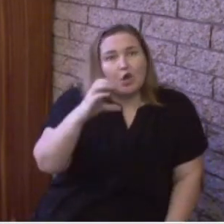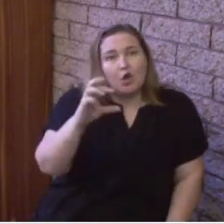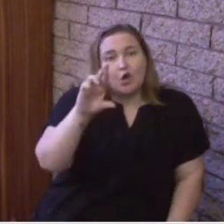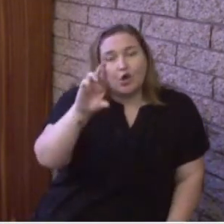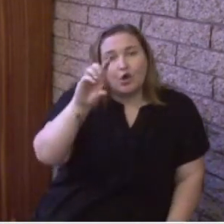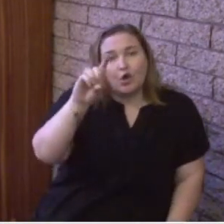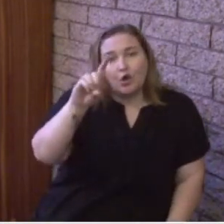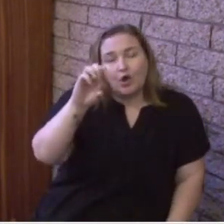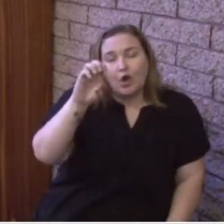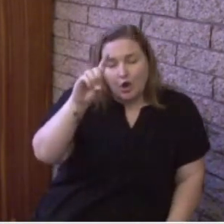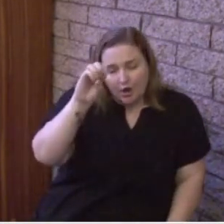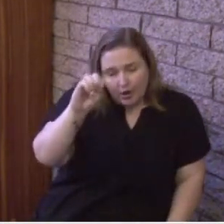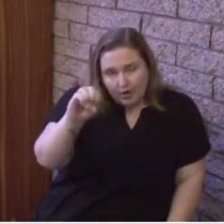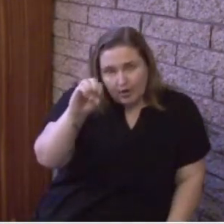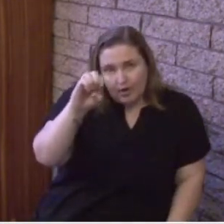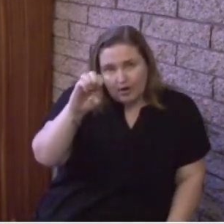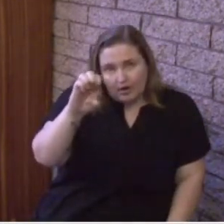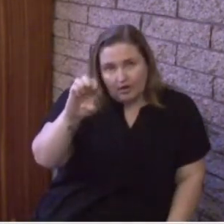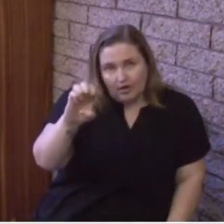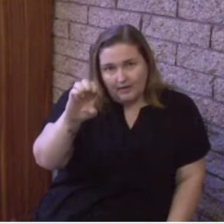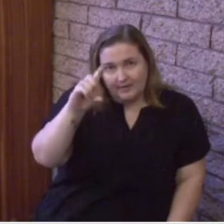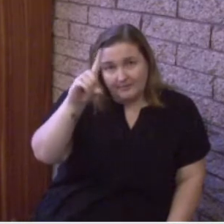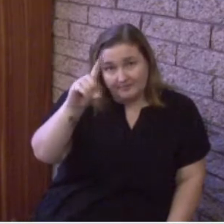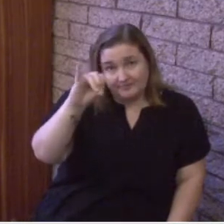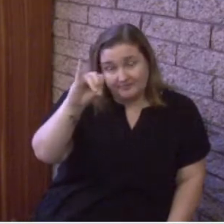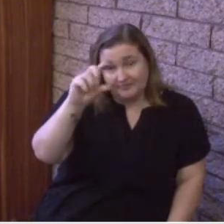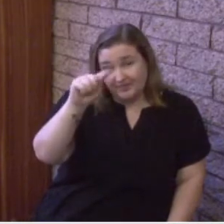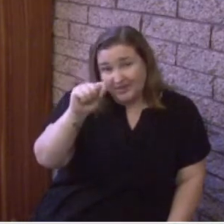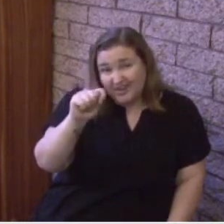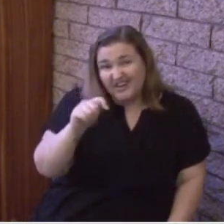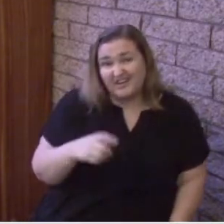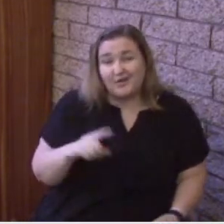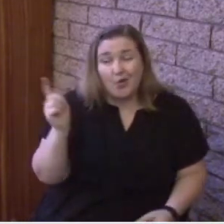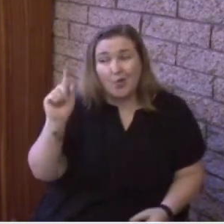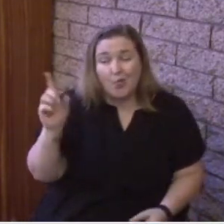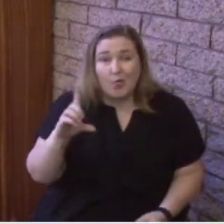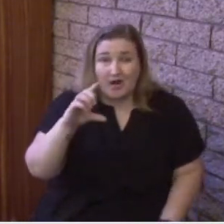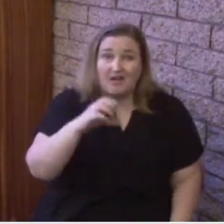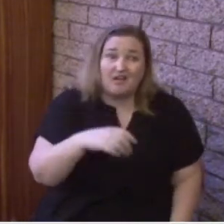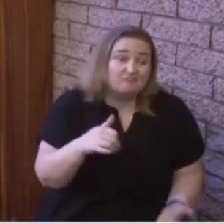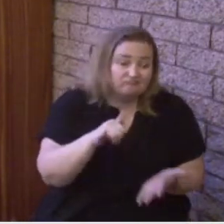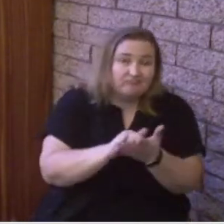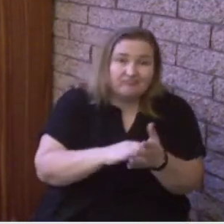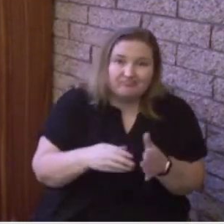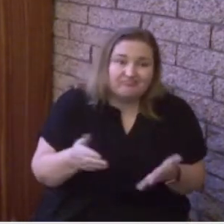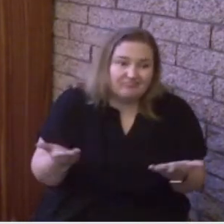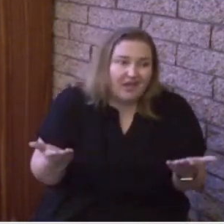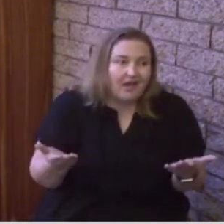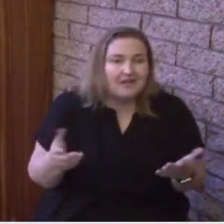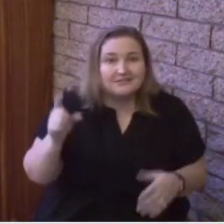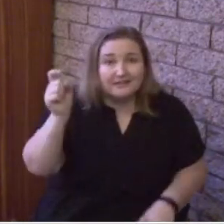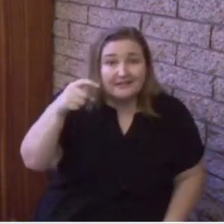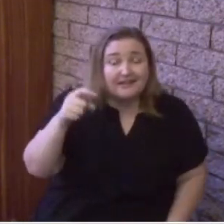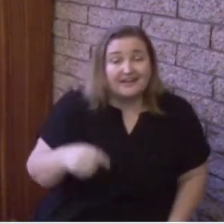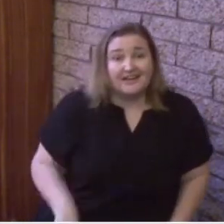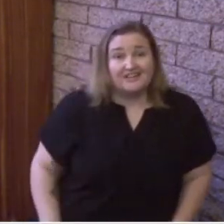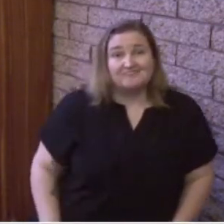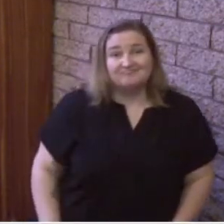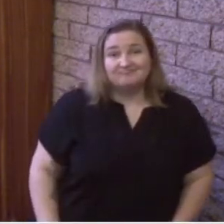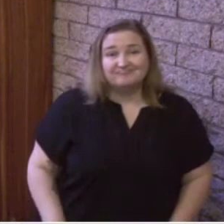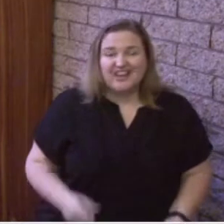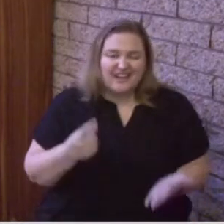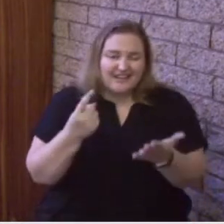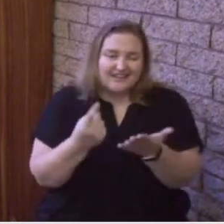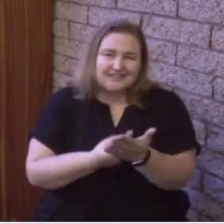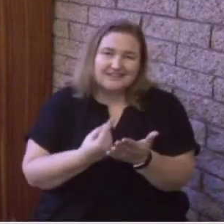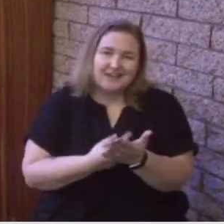He's giving credit to the presence and power of the Holy Spirit. Now I feel this is potentially also sometimes where